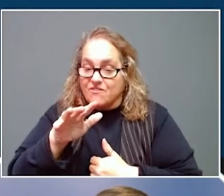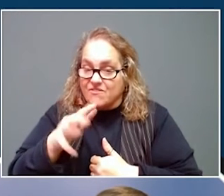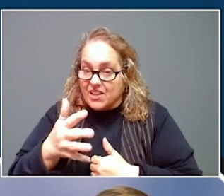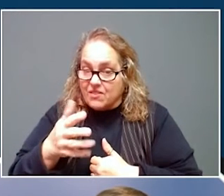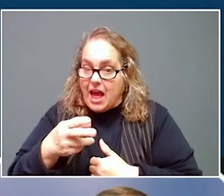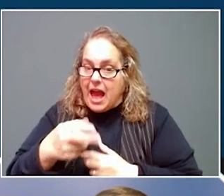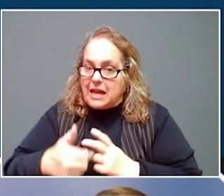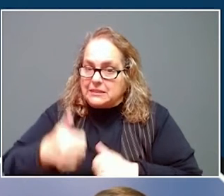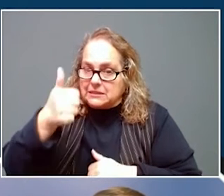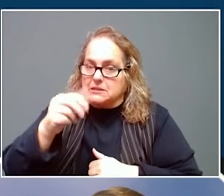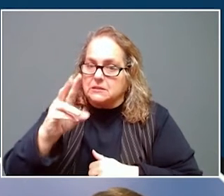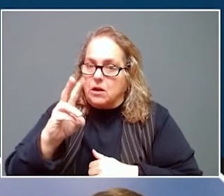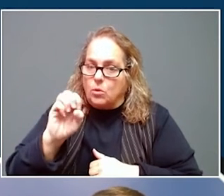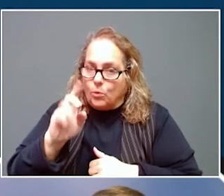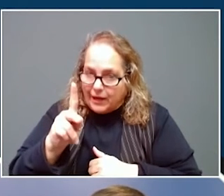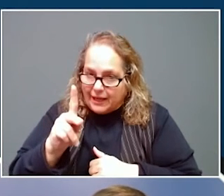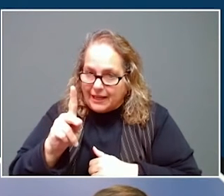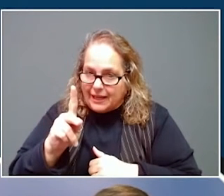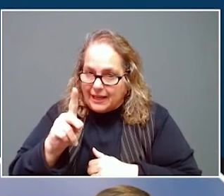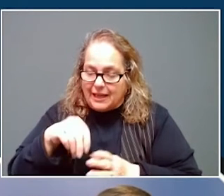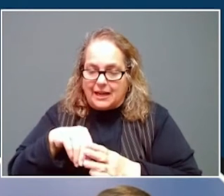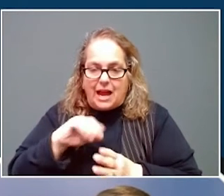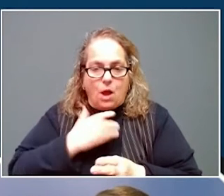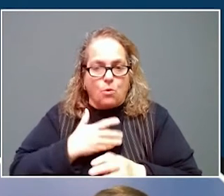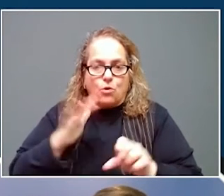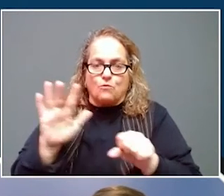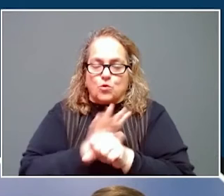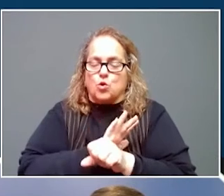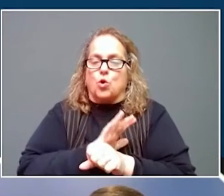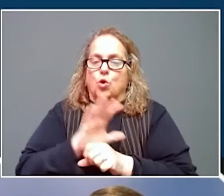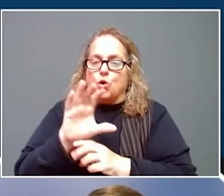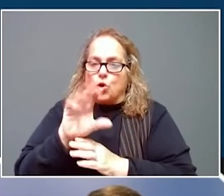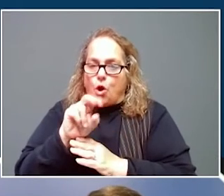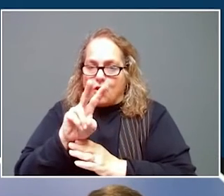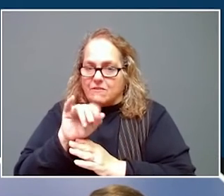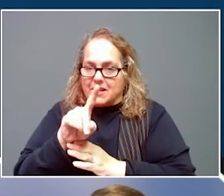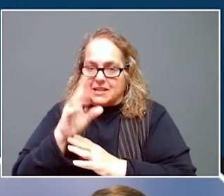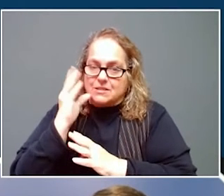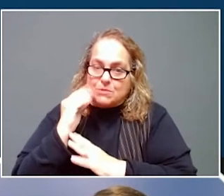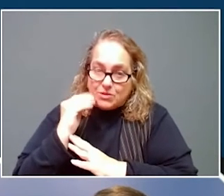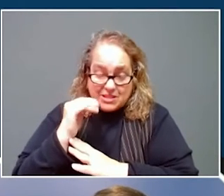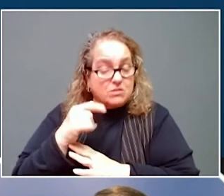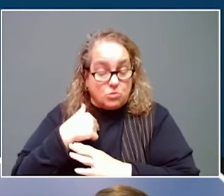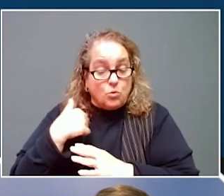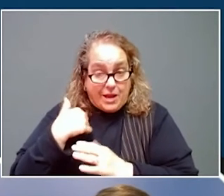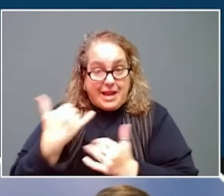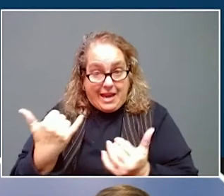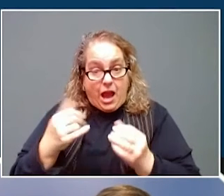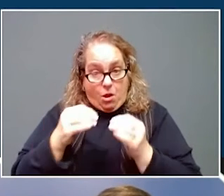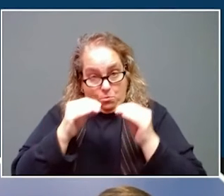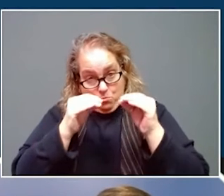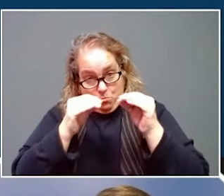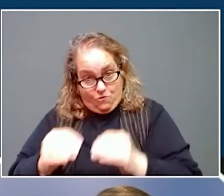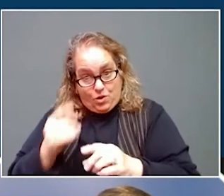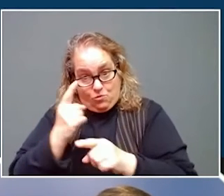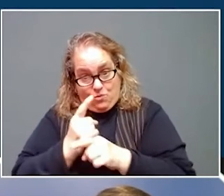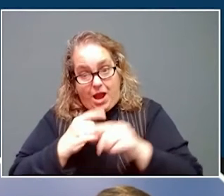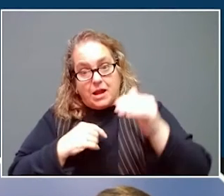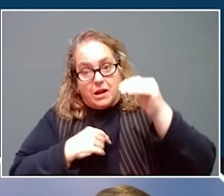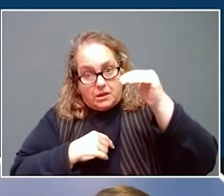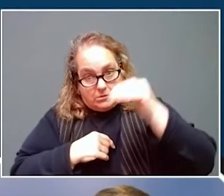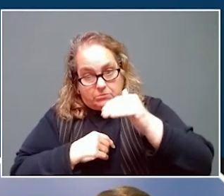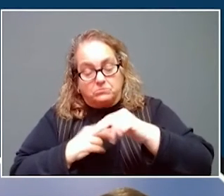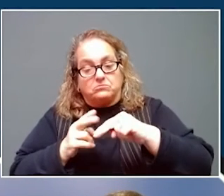week in our entire COVID experience. So while we are moving in the right direction, there is still a whole